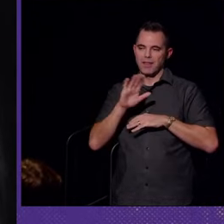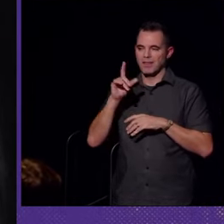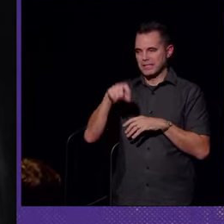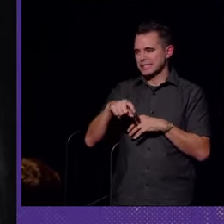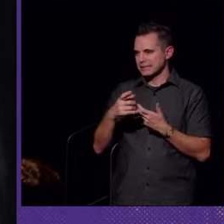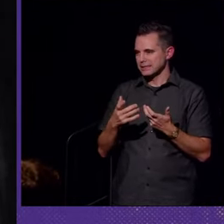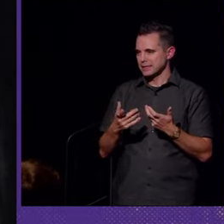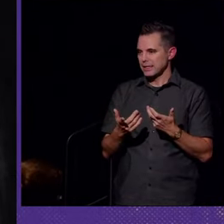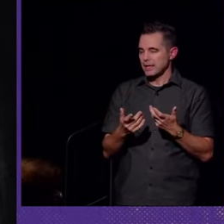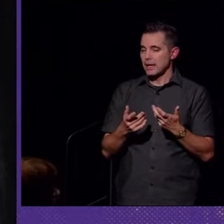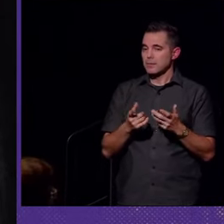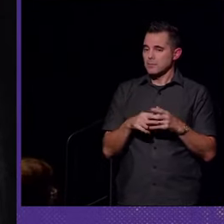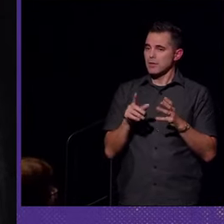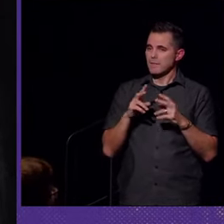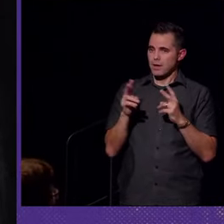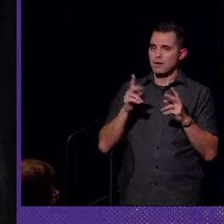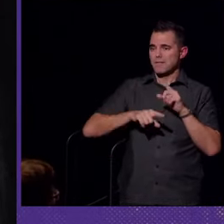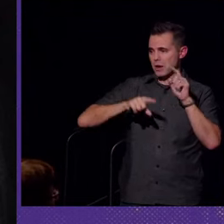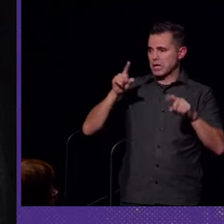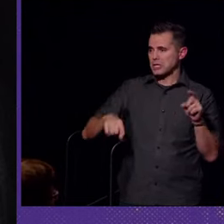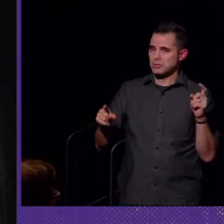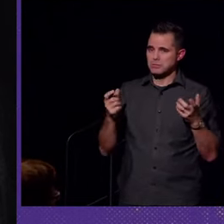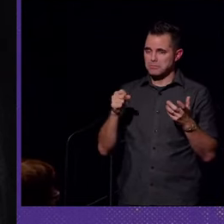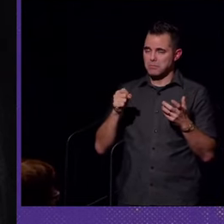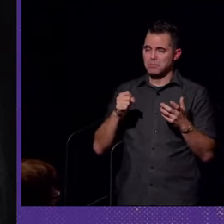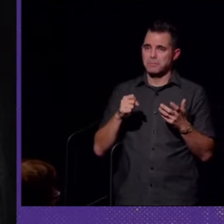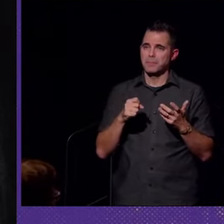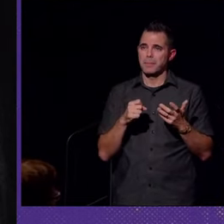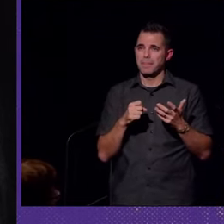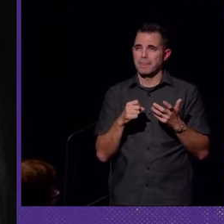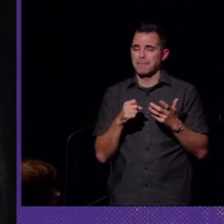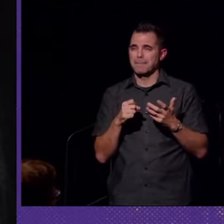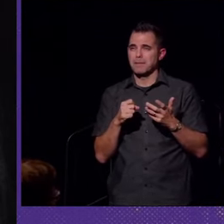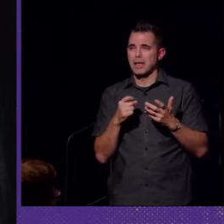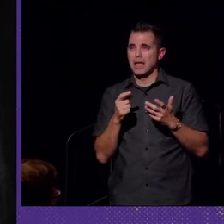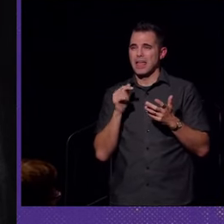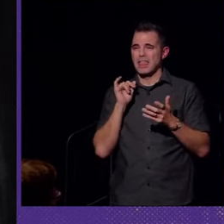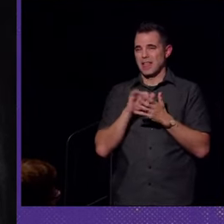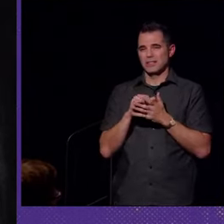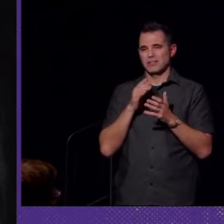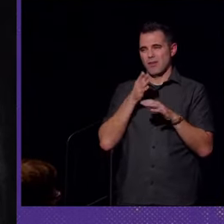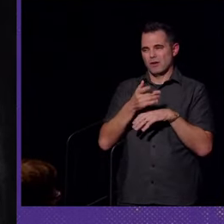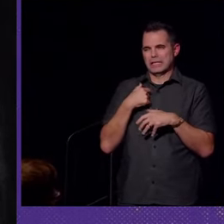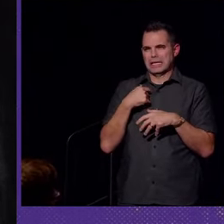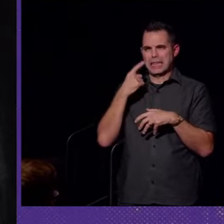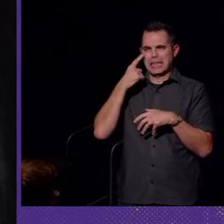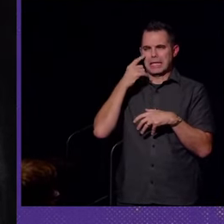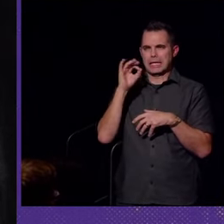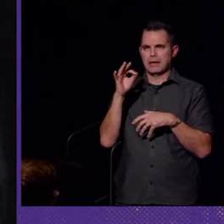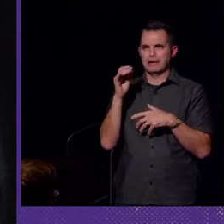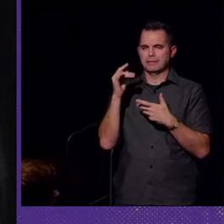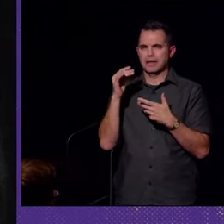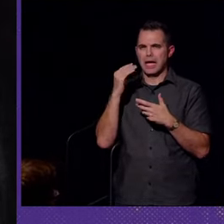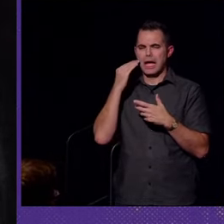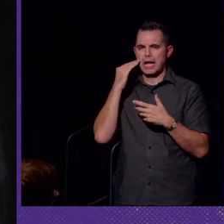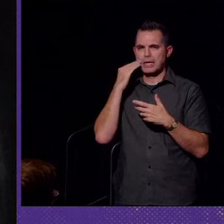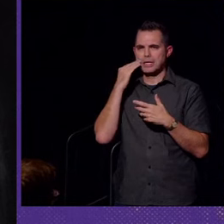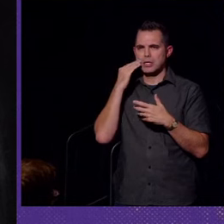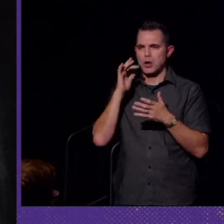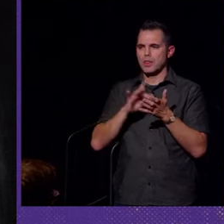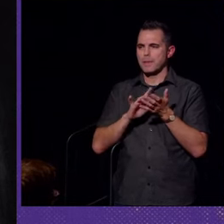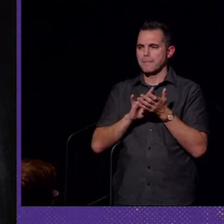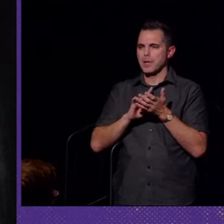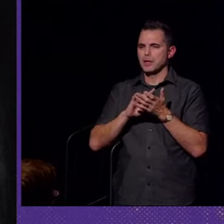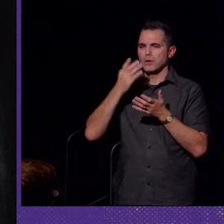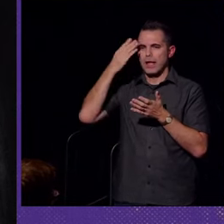So there are variations. Um, and that's as far as I can think of. I know, I medical